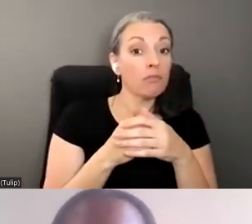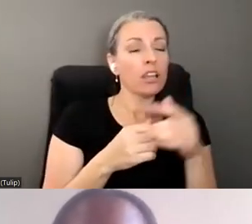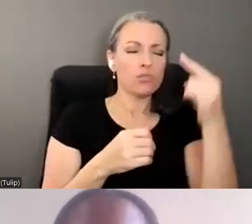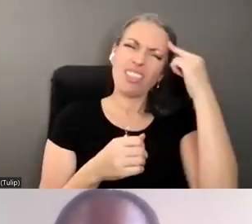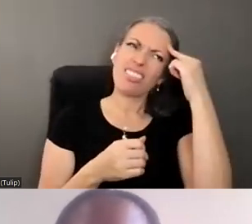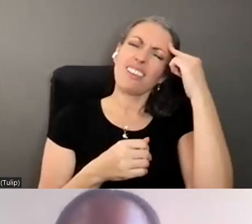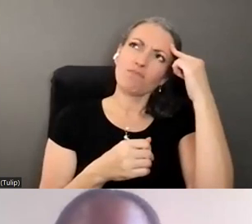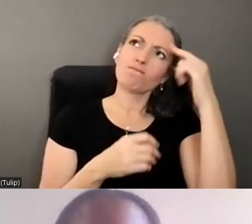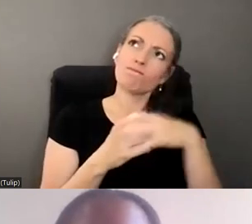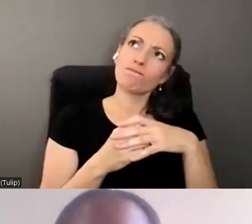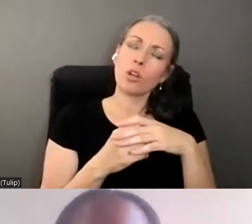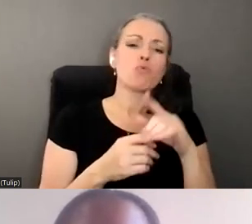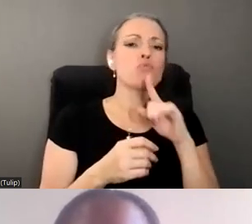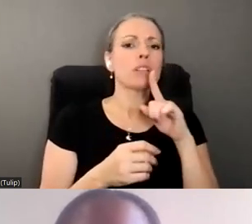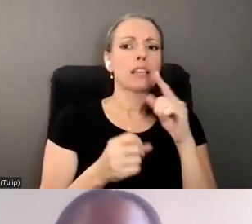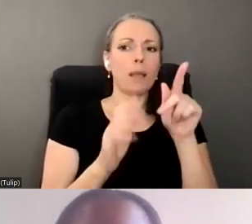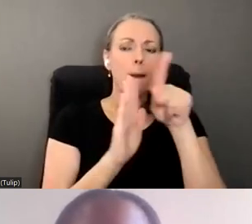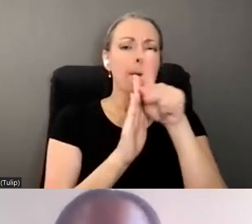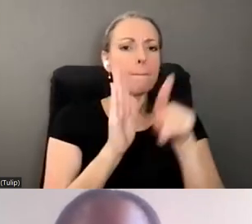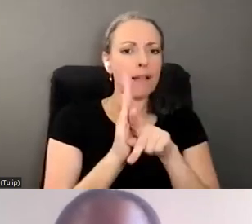these are all policy issues.